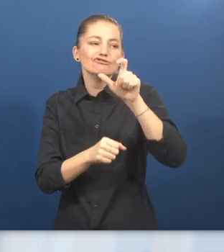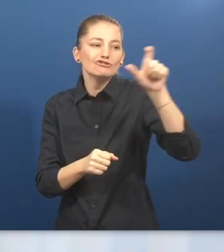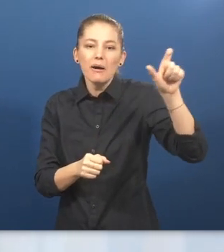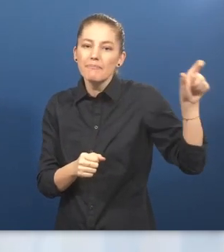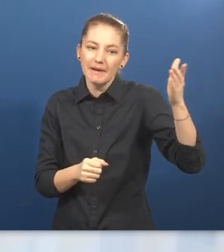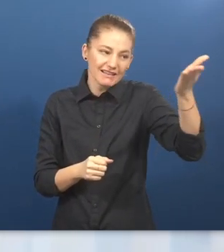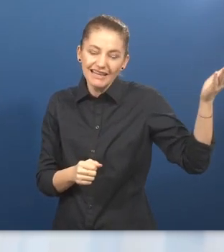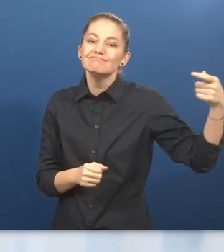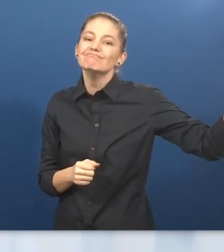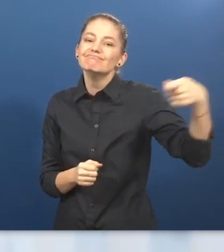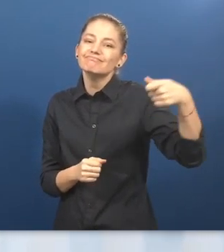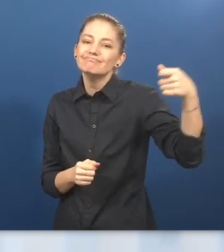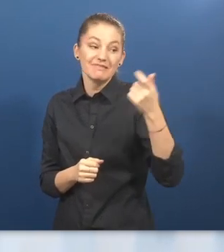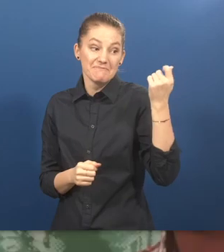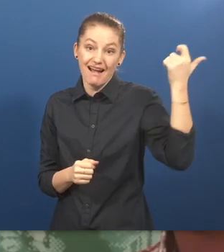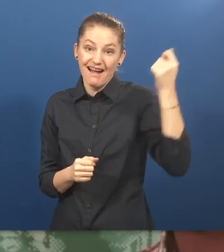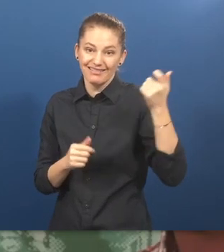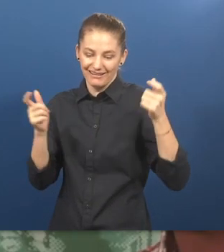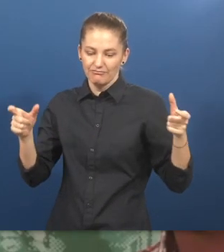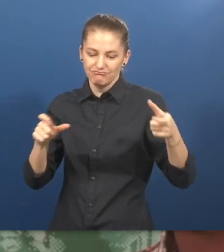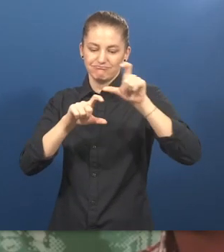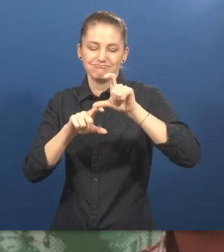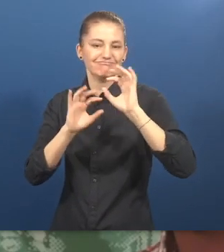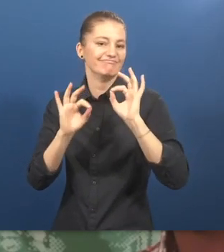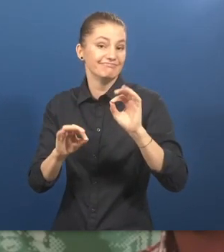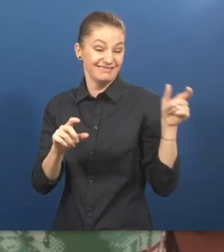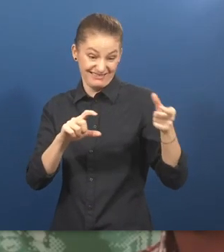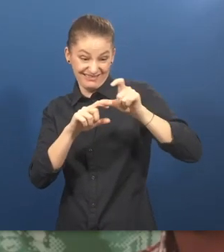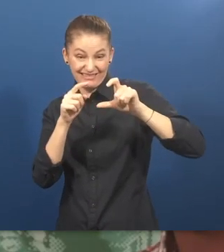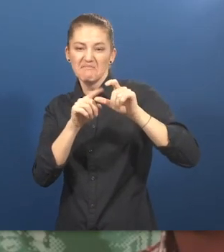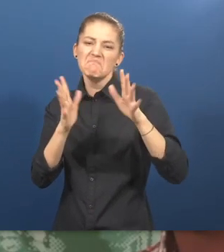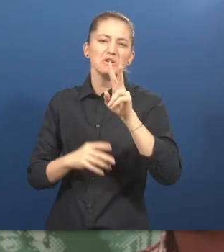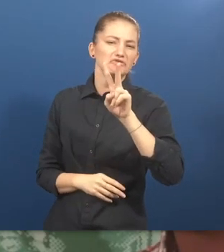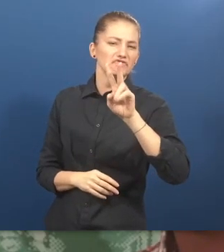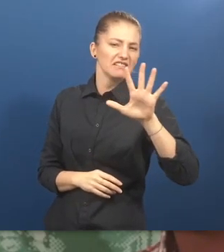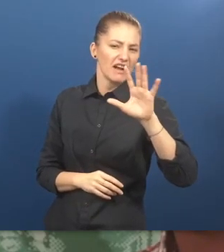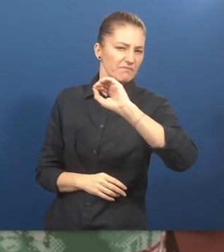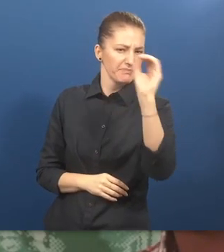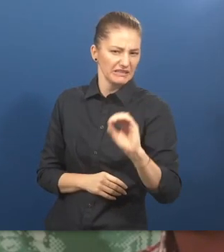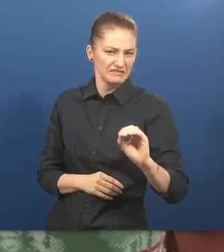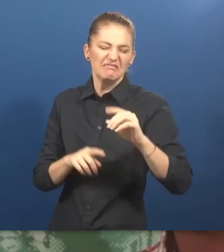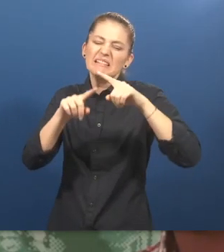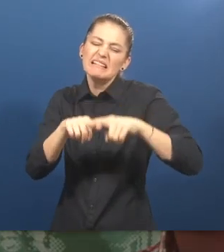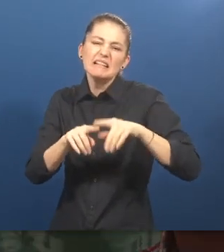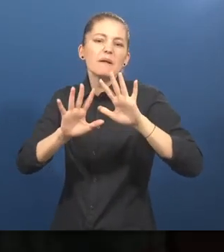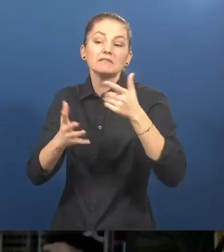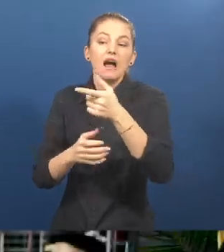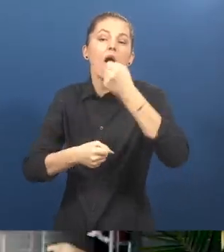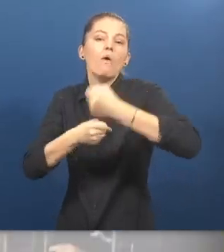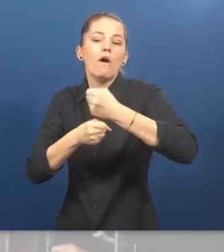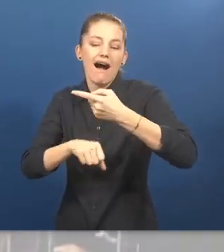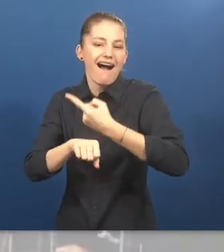And they can increase their income by 25% depending on the numbers of hours they work.